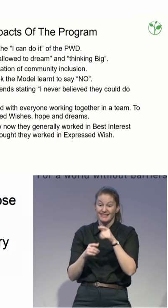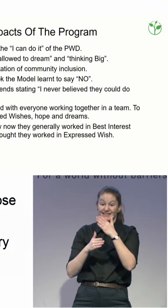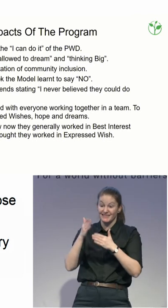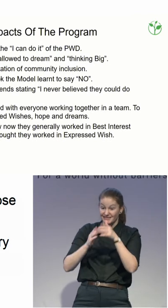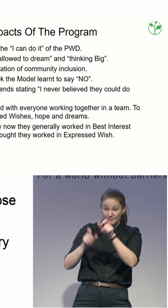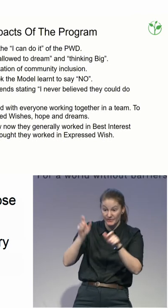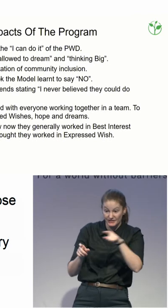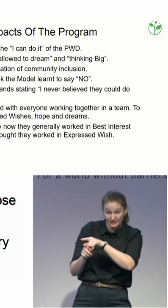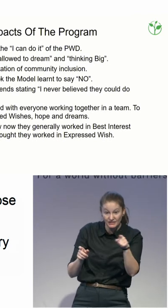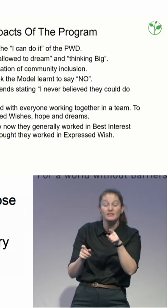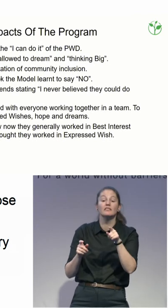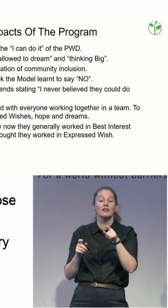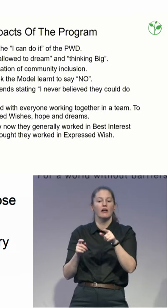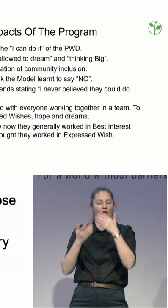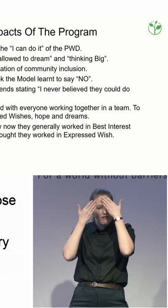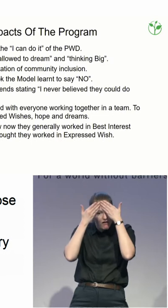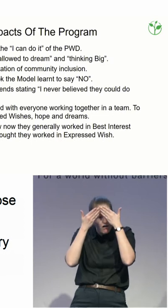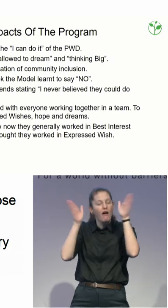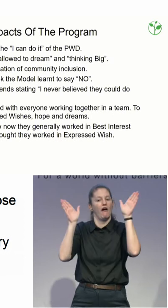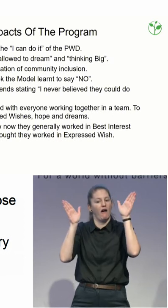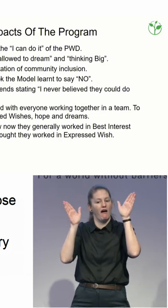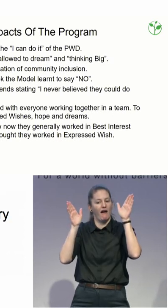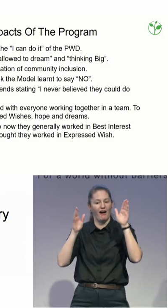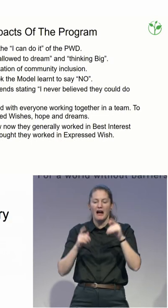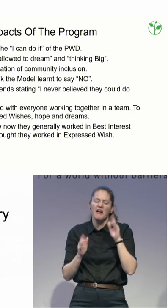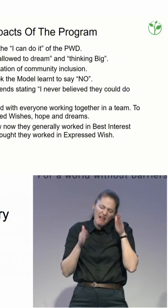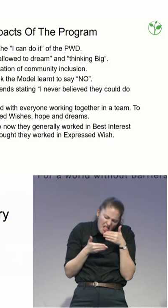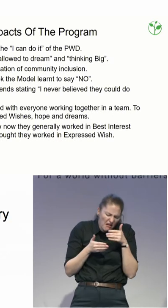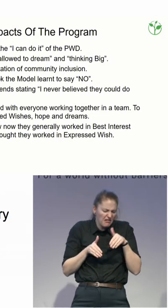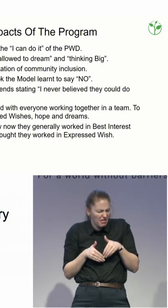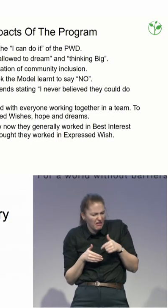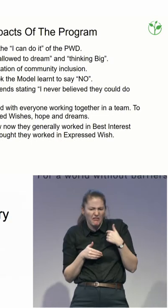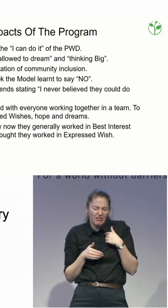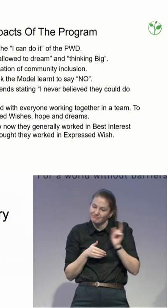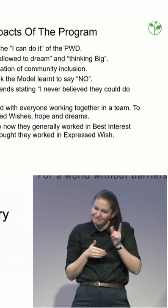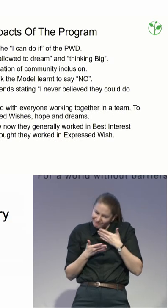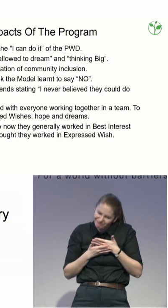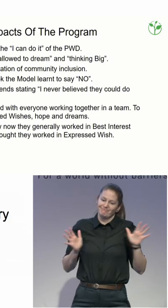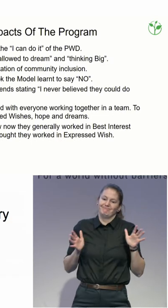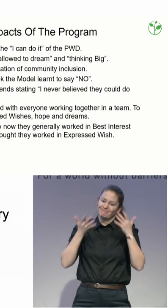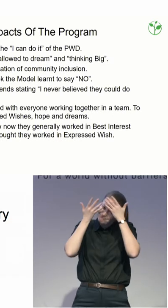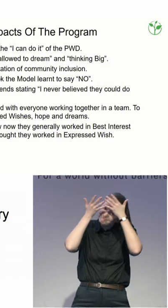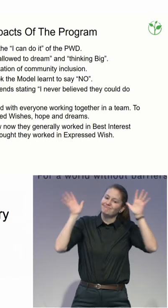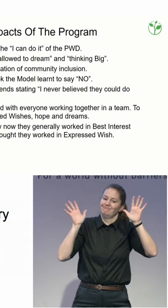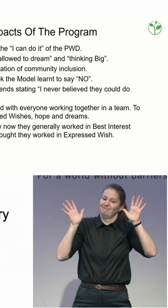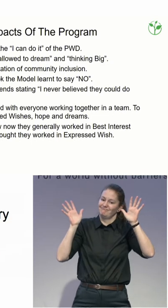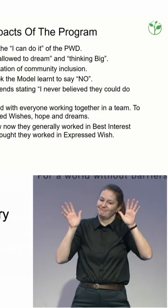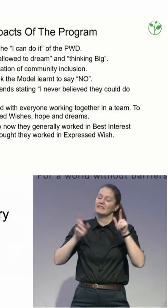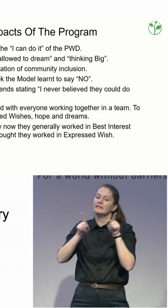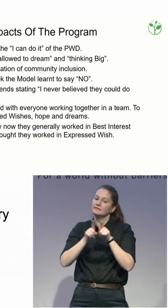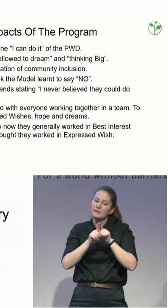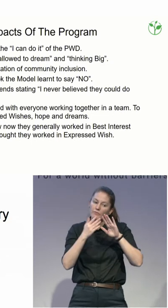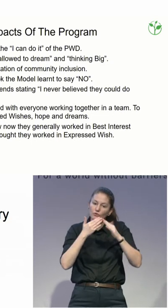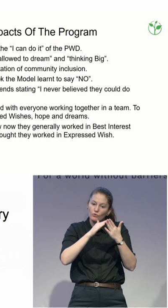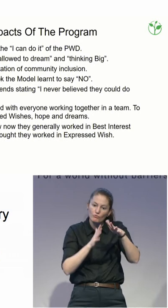might want. The community is influenced by what they see because the person's very in the